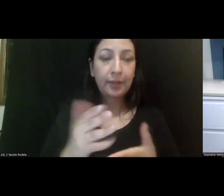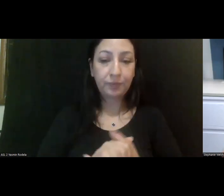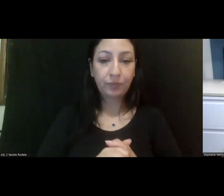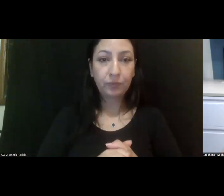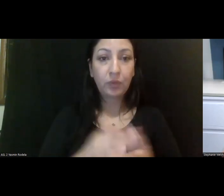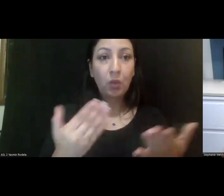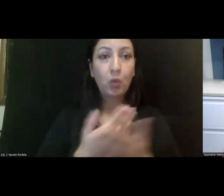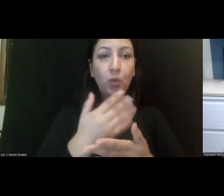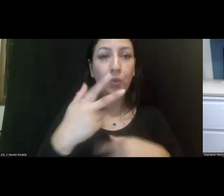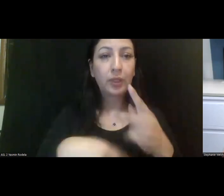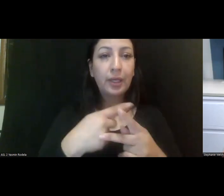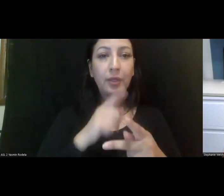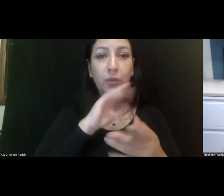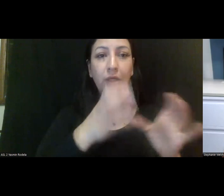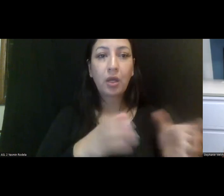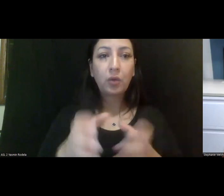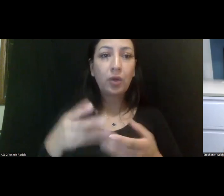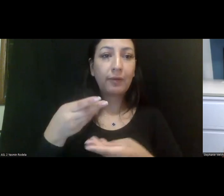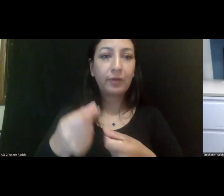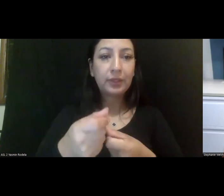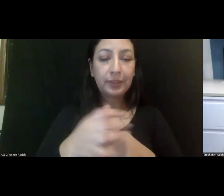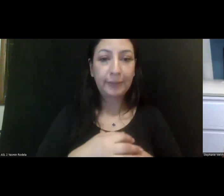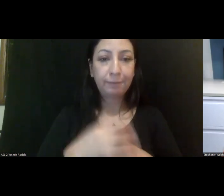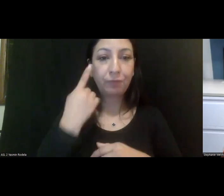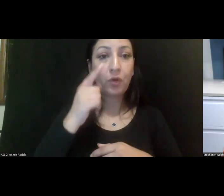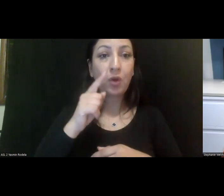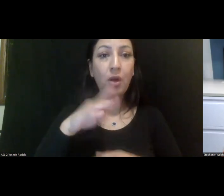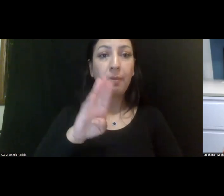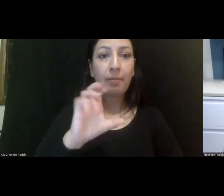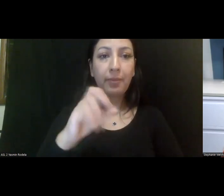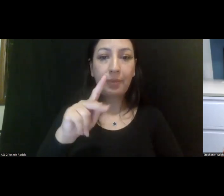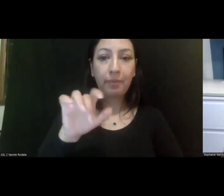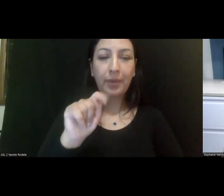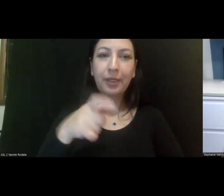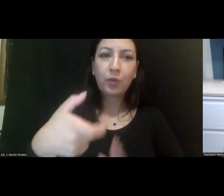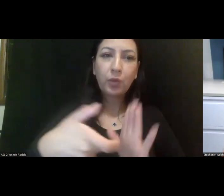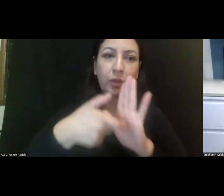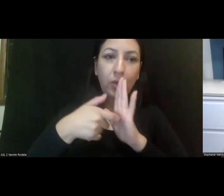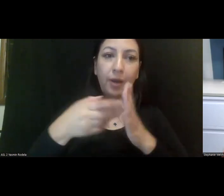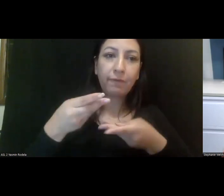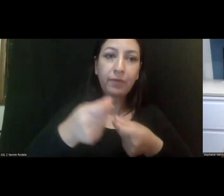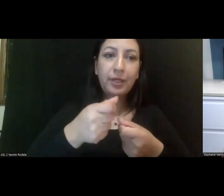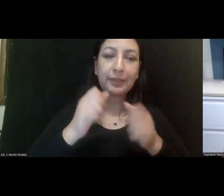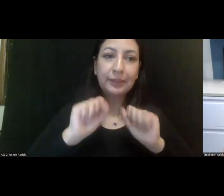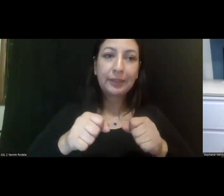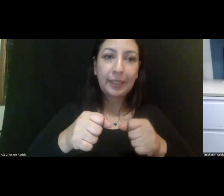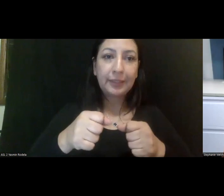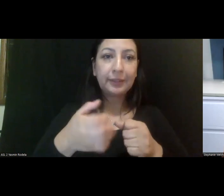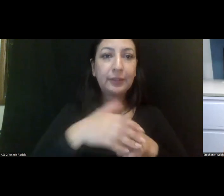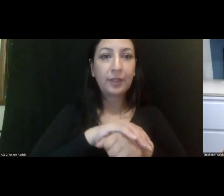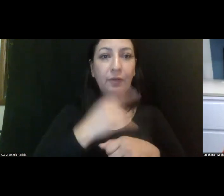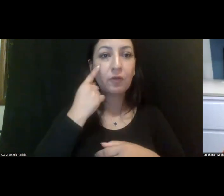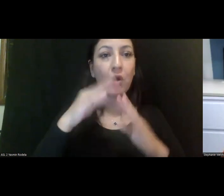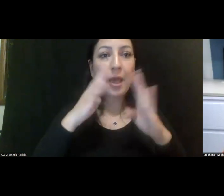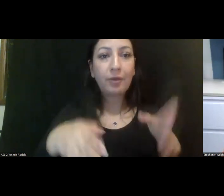new kind of categorical funding, uh, bucket that requires, uh, funds be spent on housing interventions.